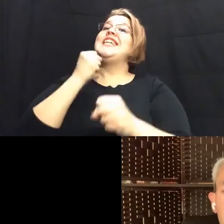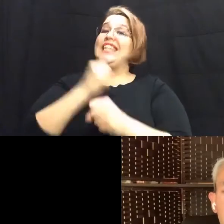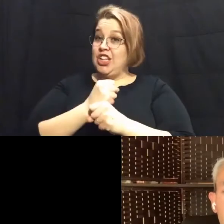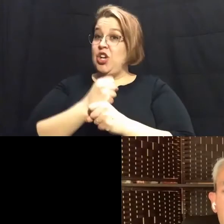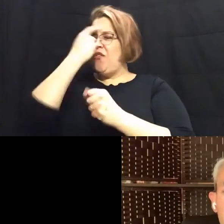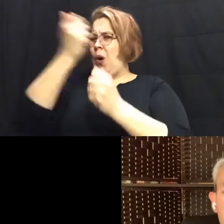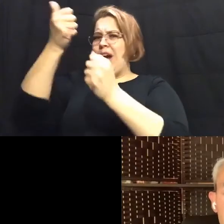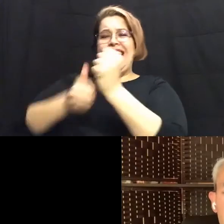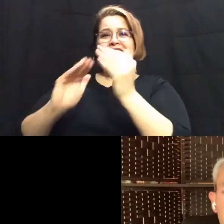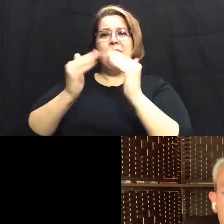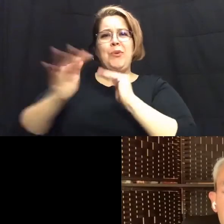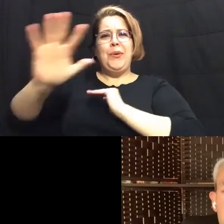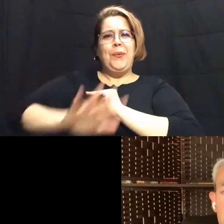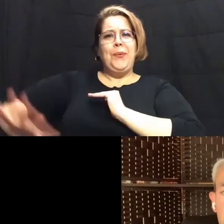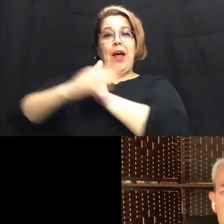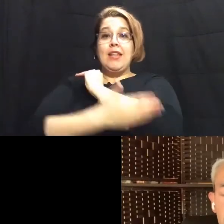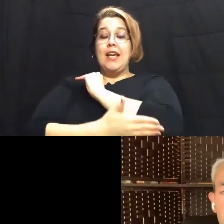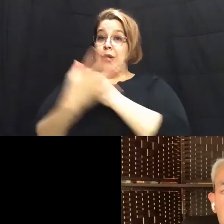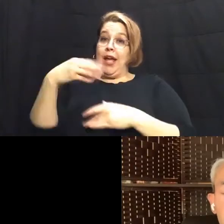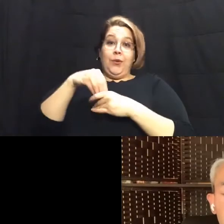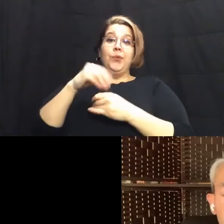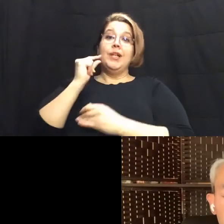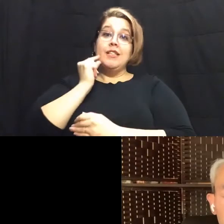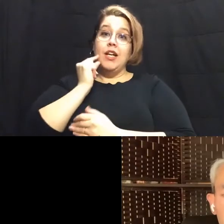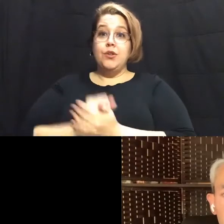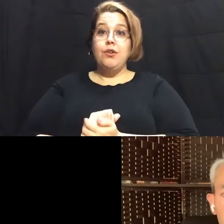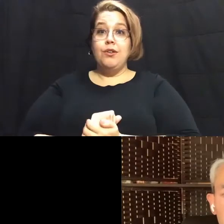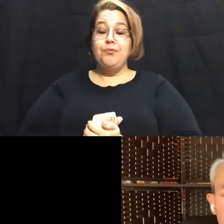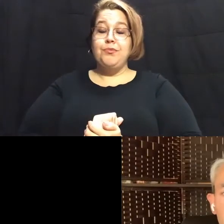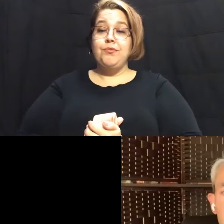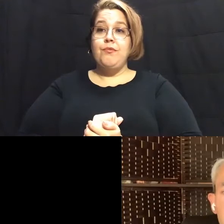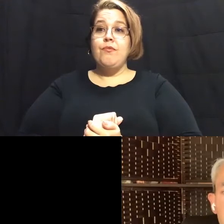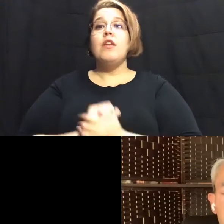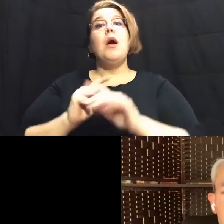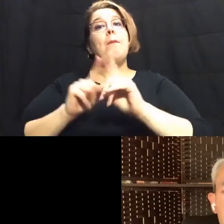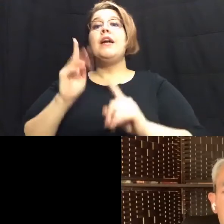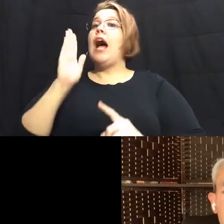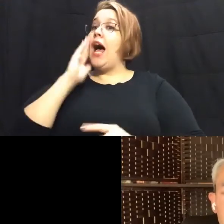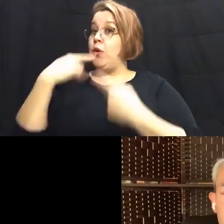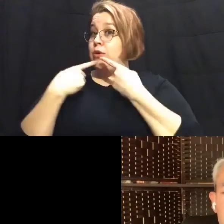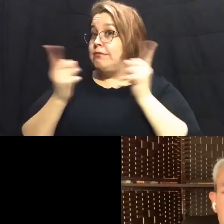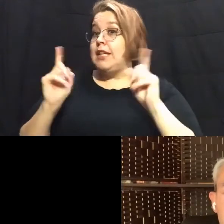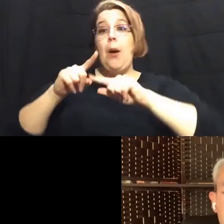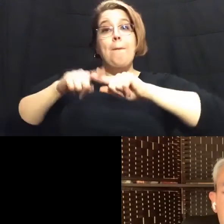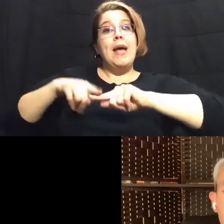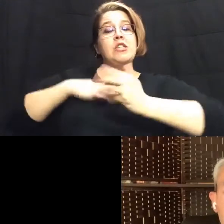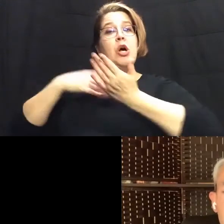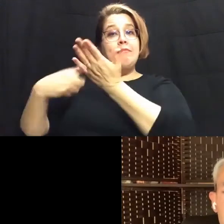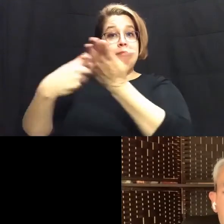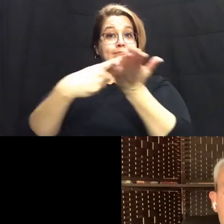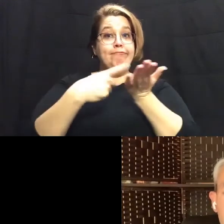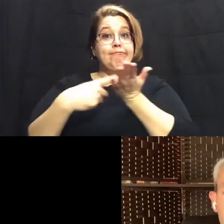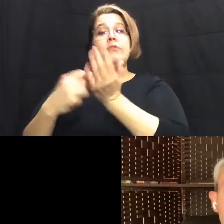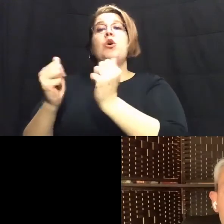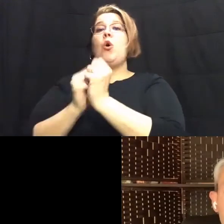community across the country including san antonio uh but i will say that based on my conversations that i have with